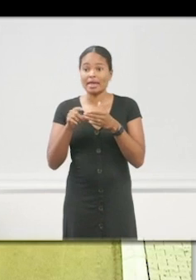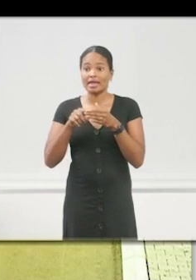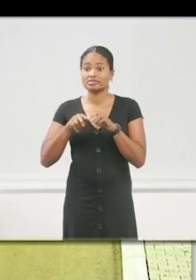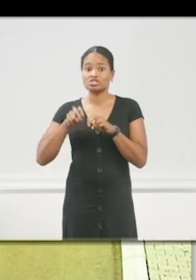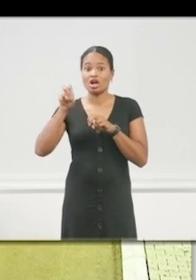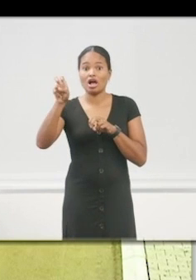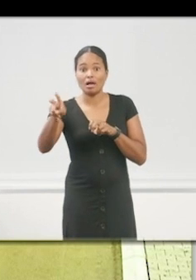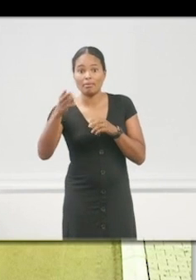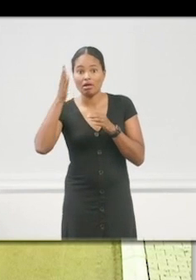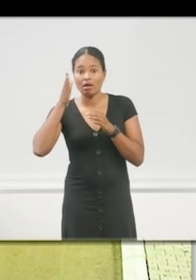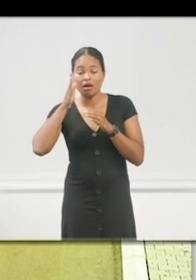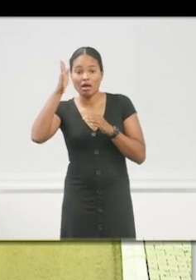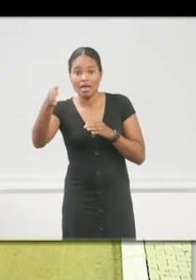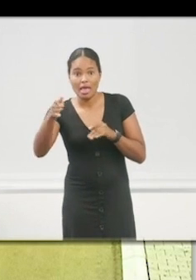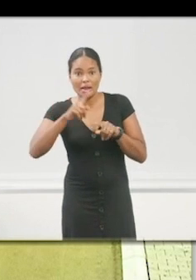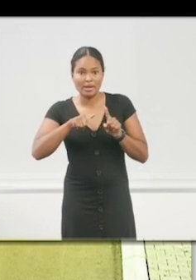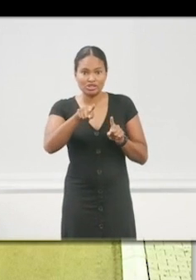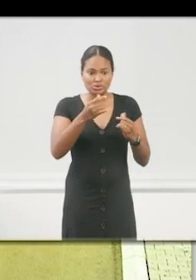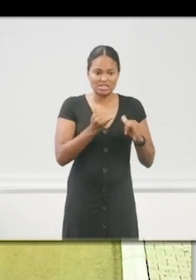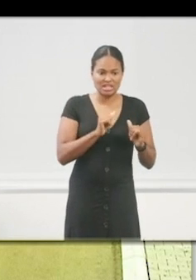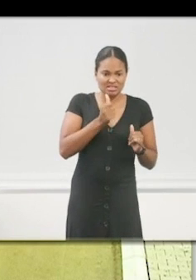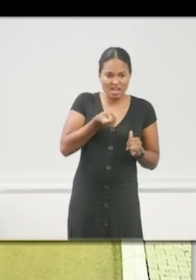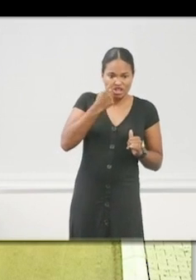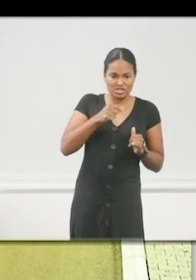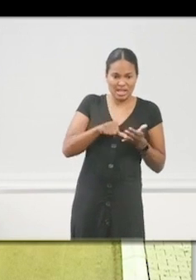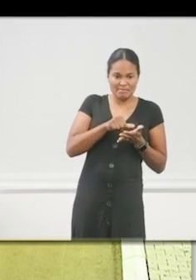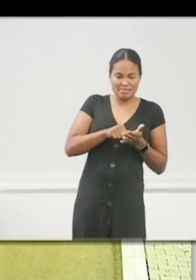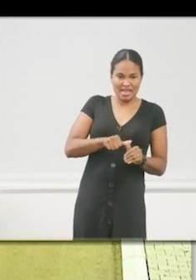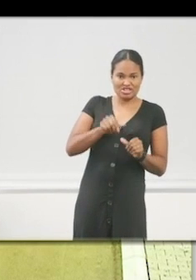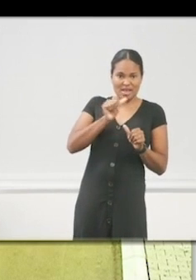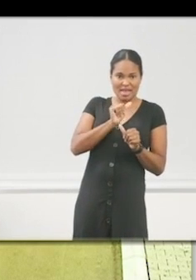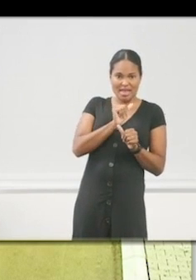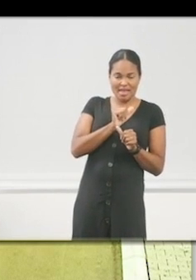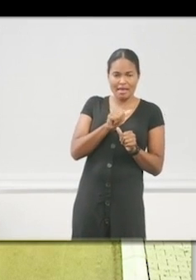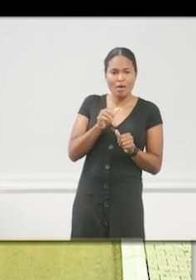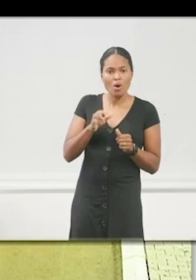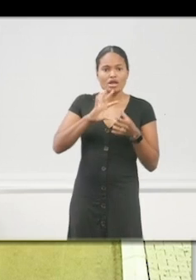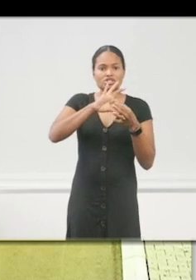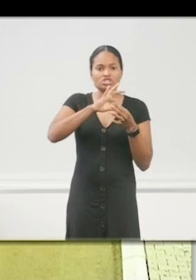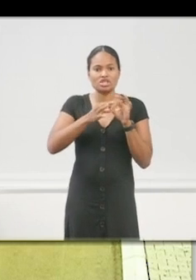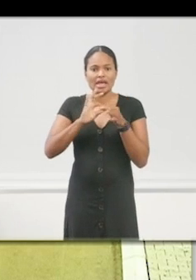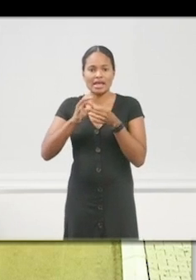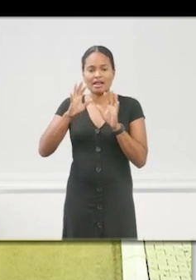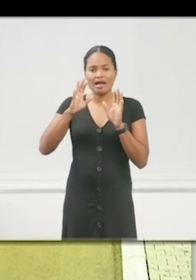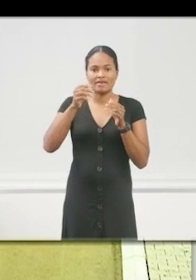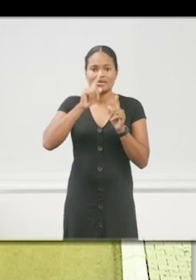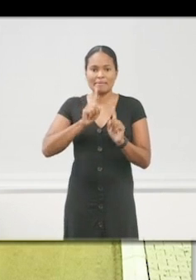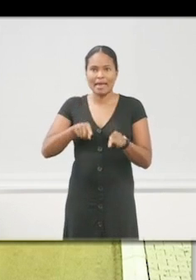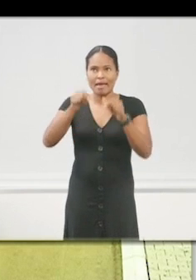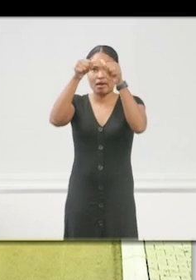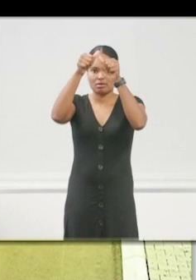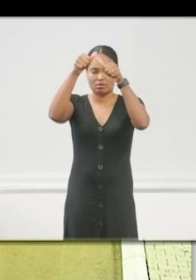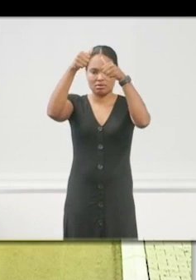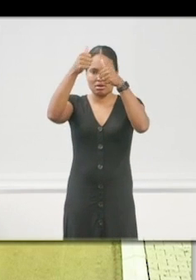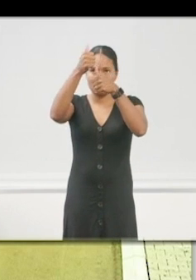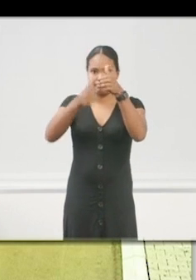we've got some problems with that. Chain of command in leadership. You show up and you